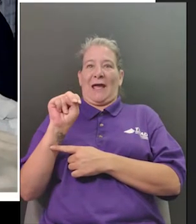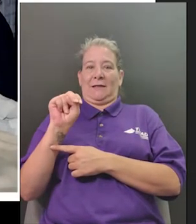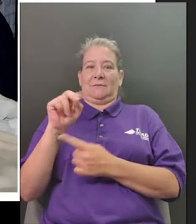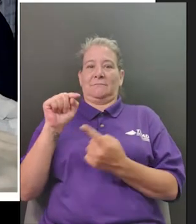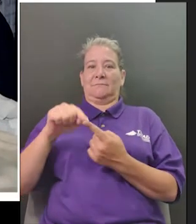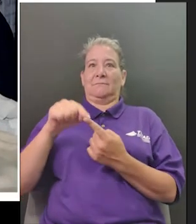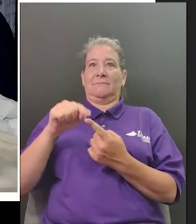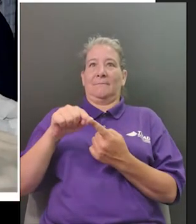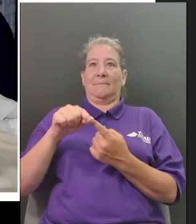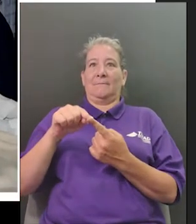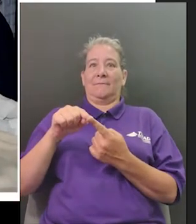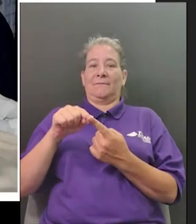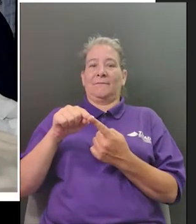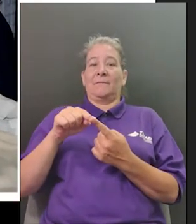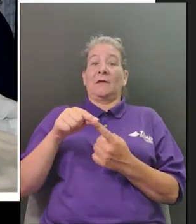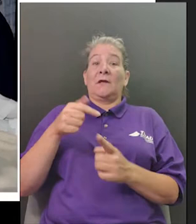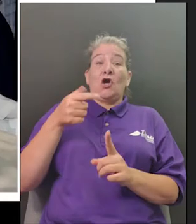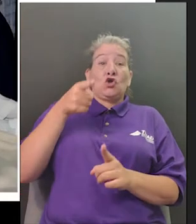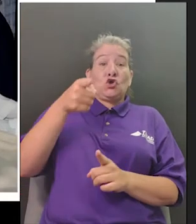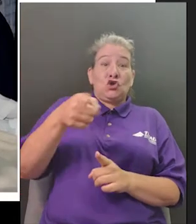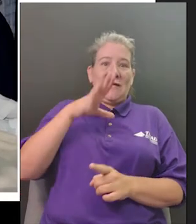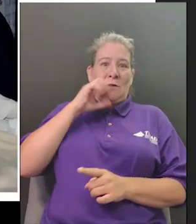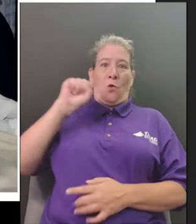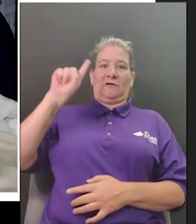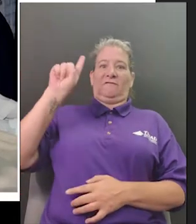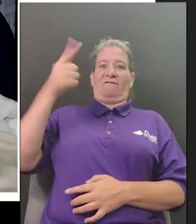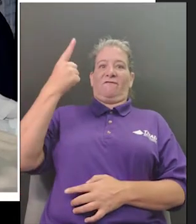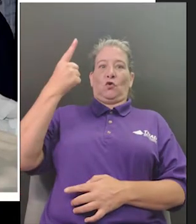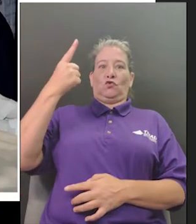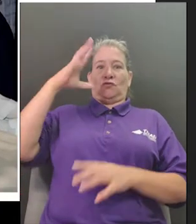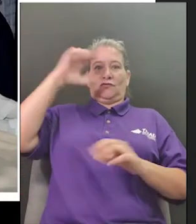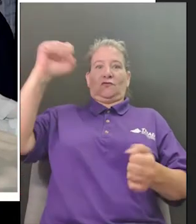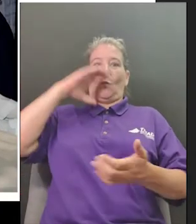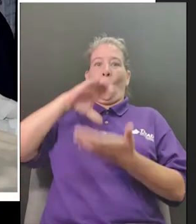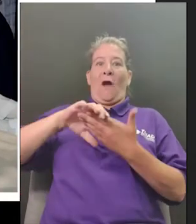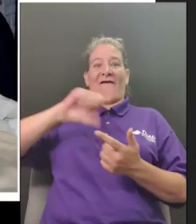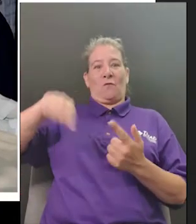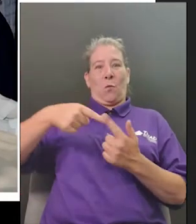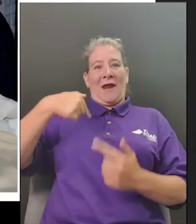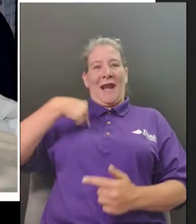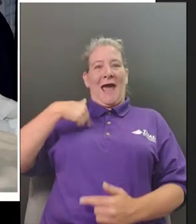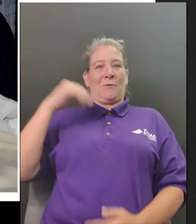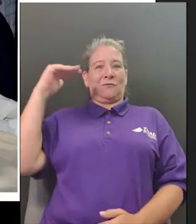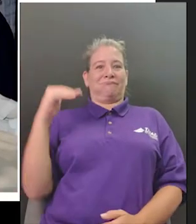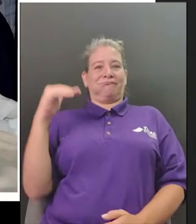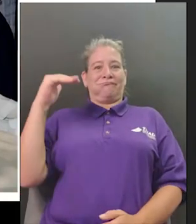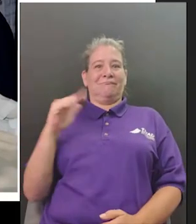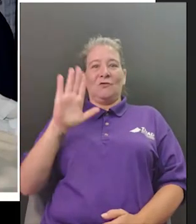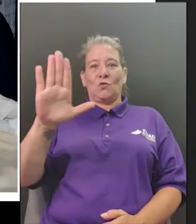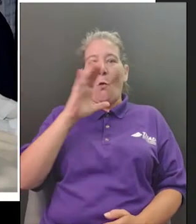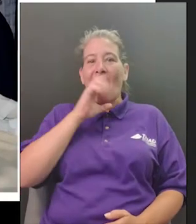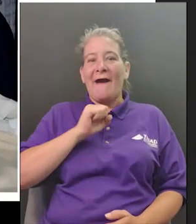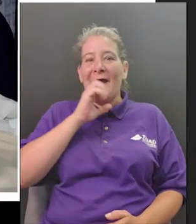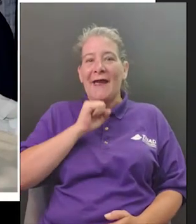and nancy reagan has a birthday right around july 4th just a day or two later so she